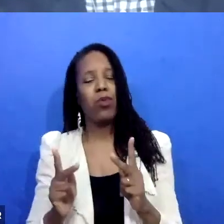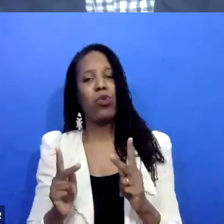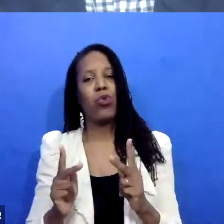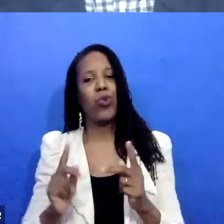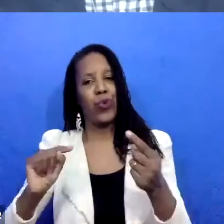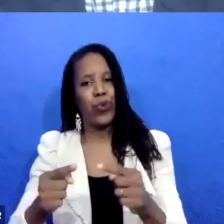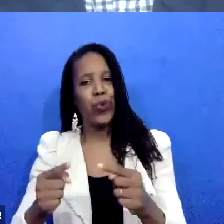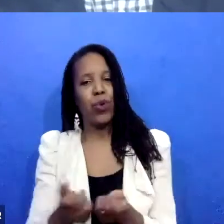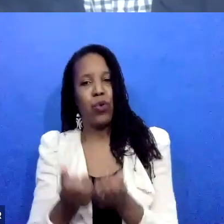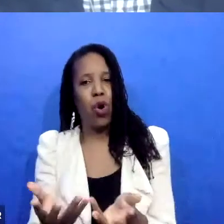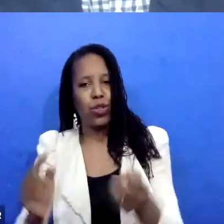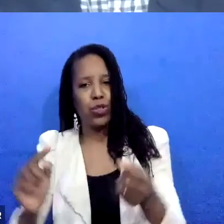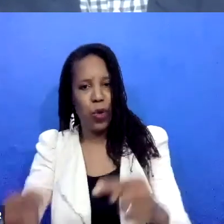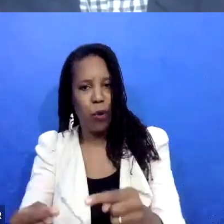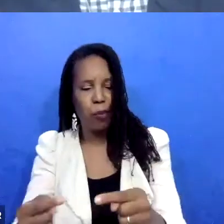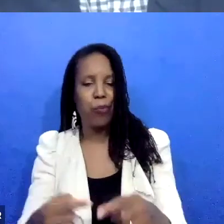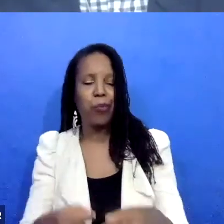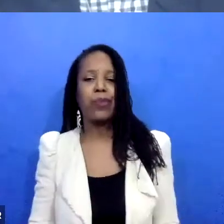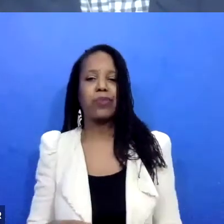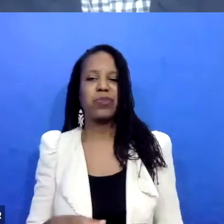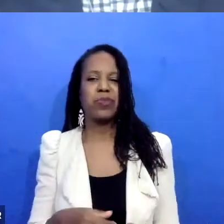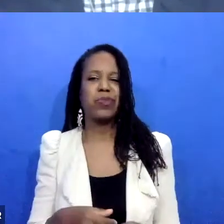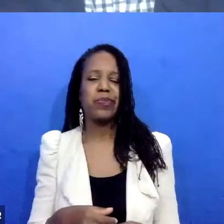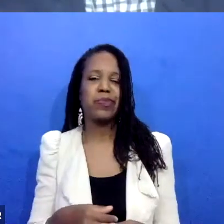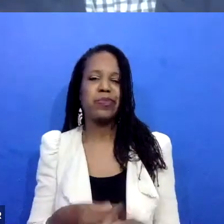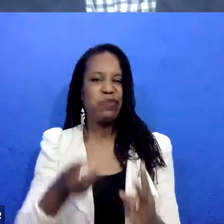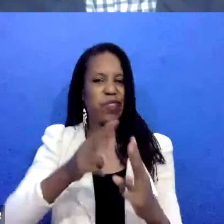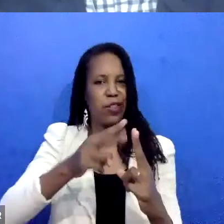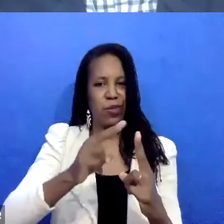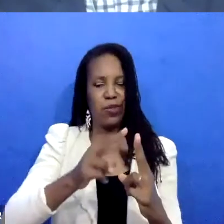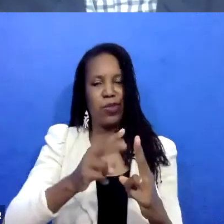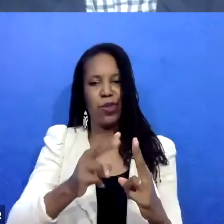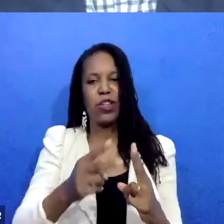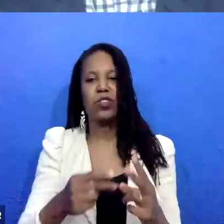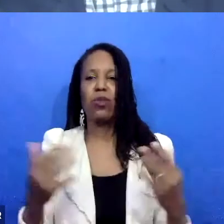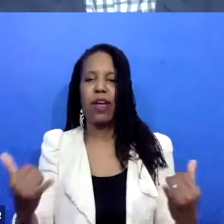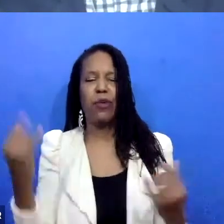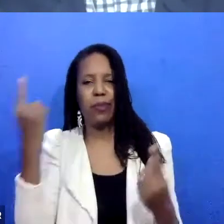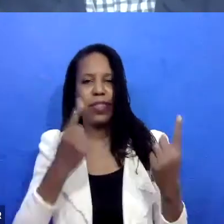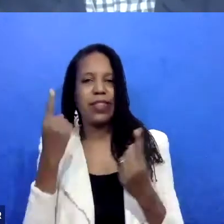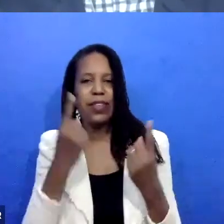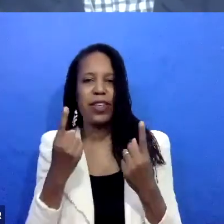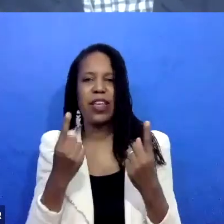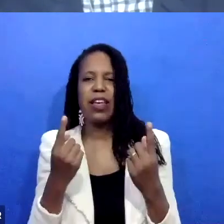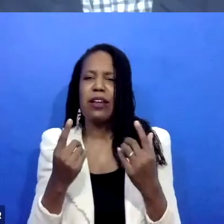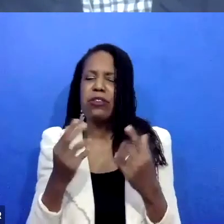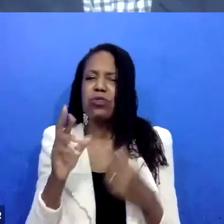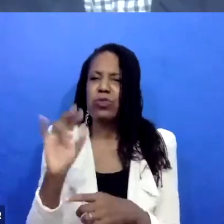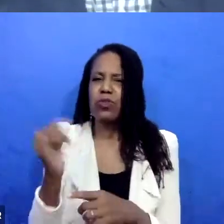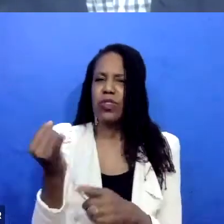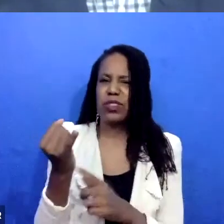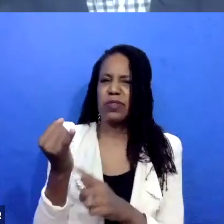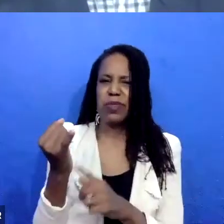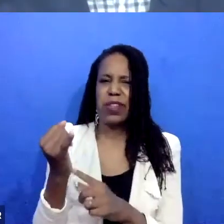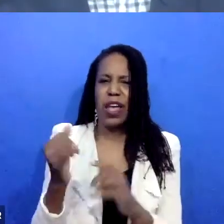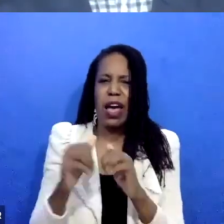that wisdom together to think about how might we safely and effectively practice restorative justice with